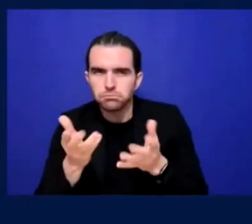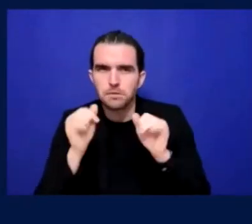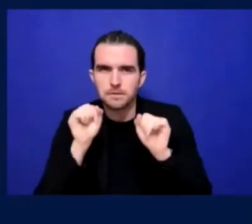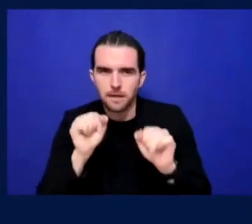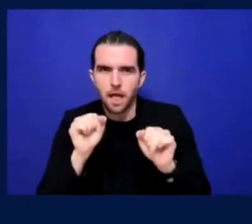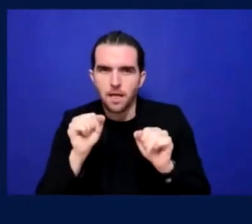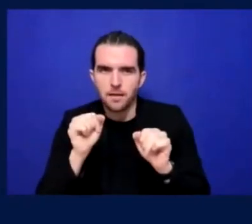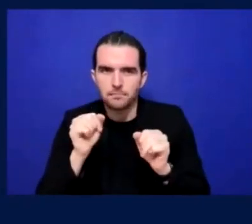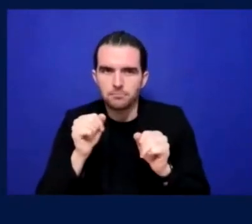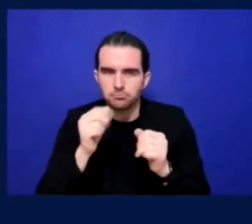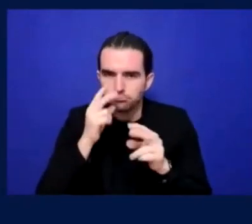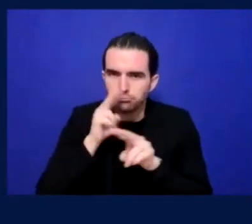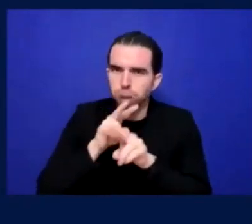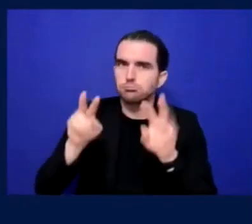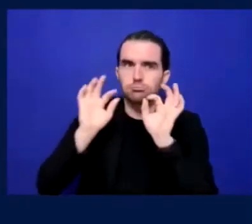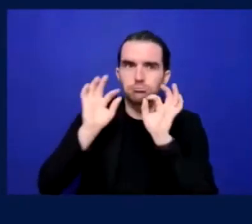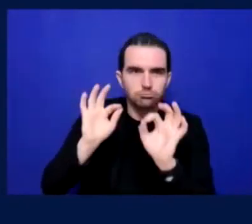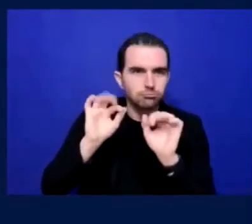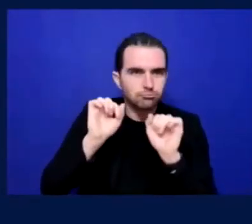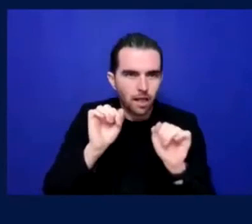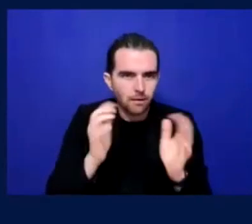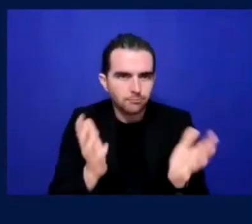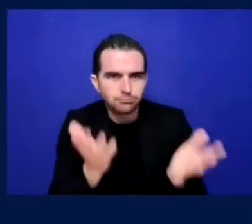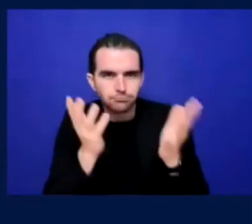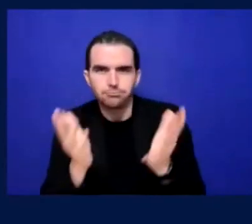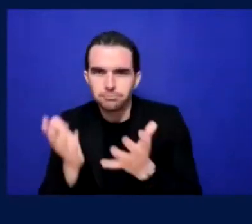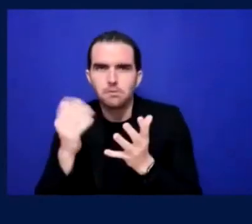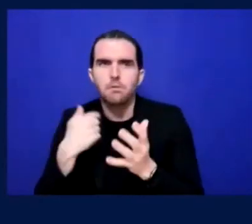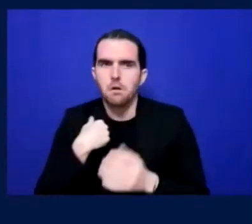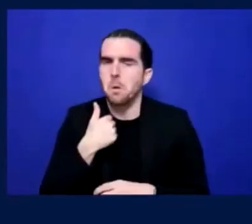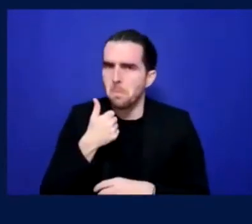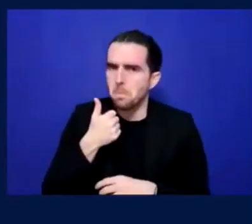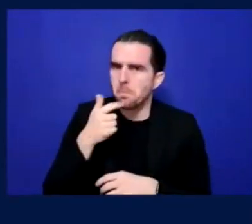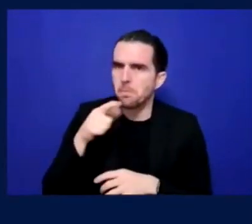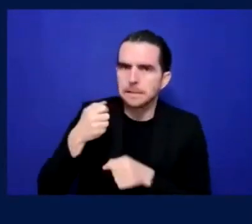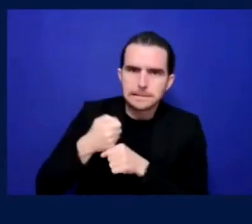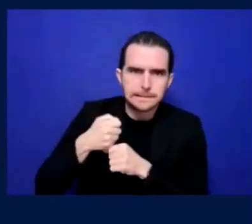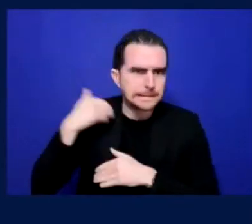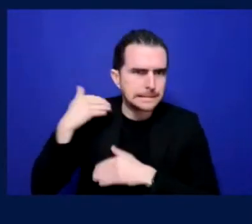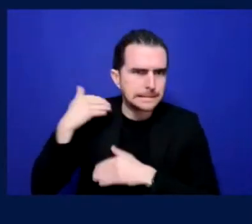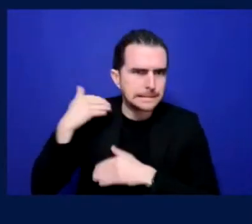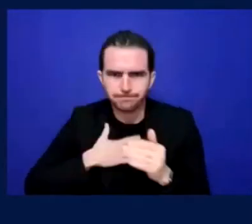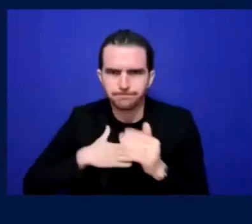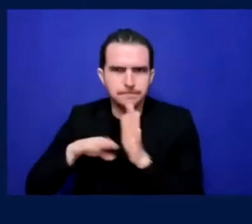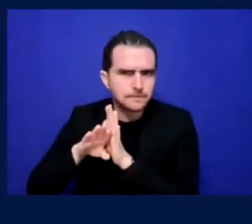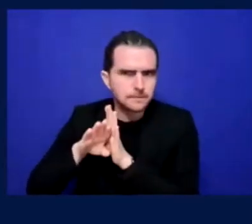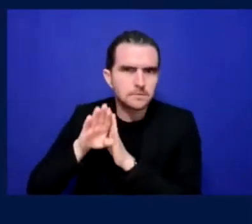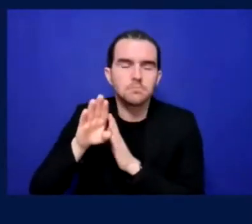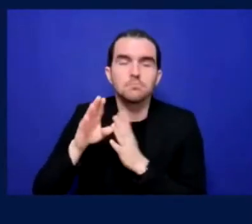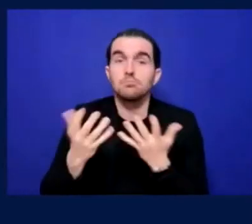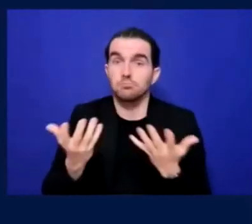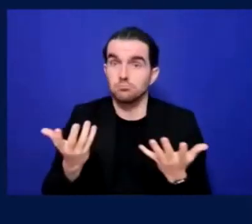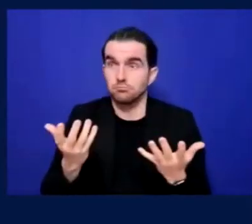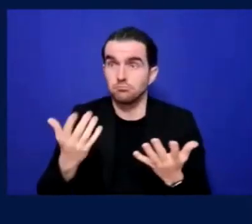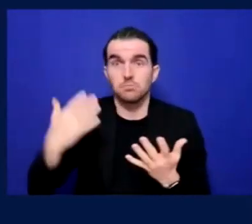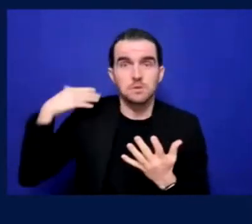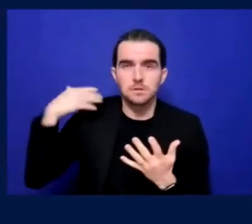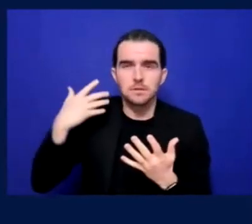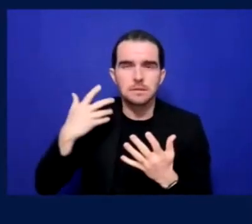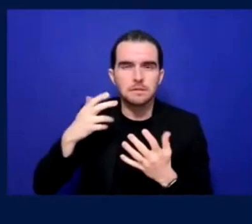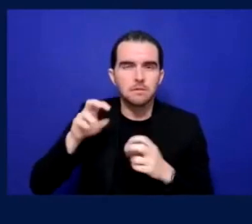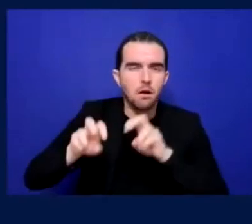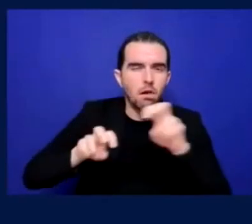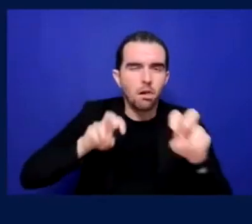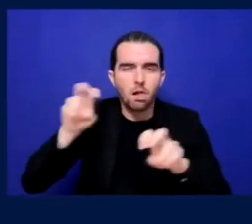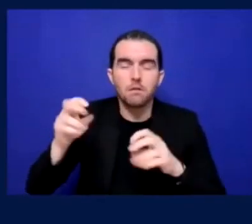be even better and probably in the nearest future, we even won't need this work because it will be equal. So there